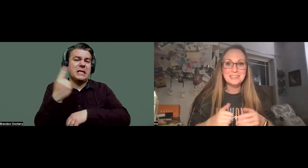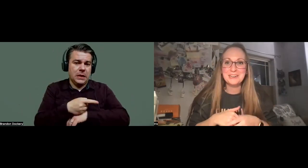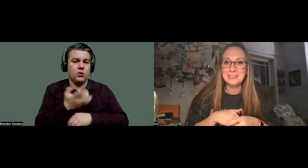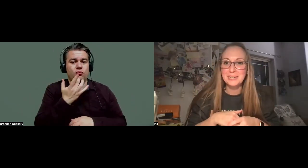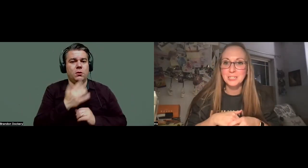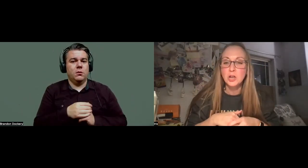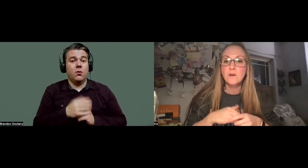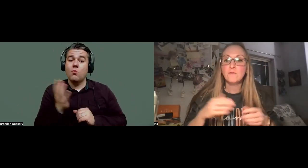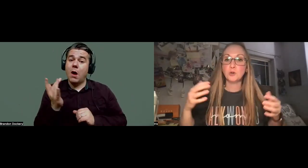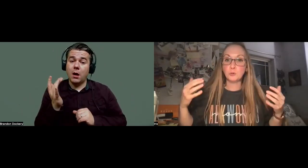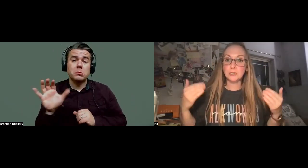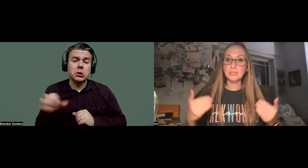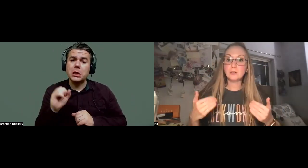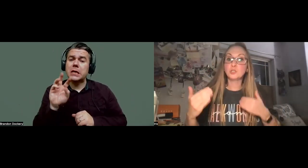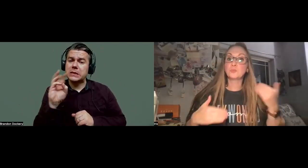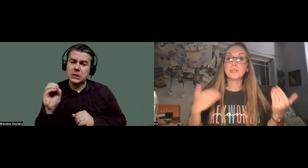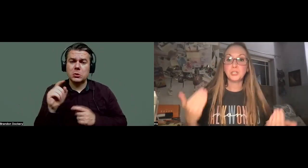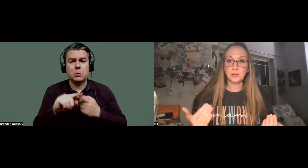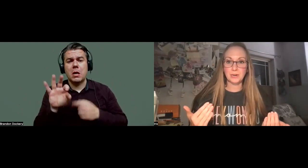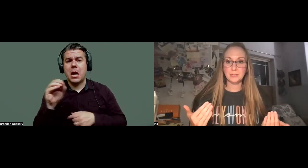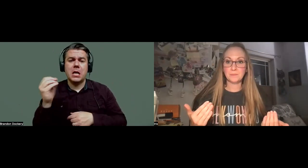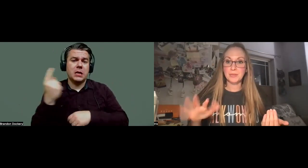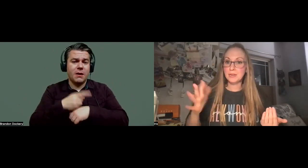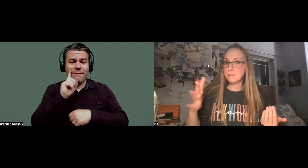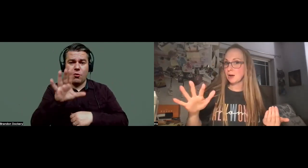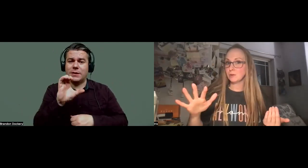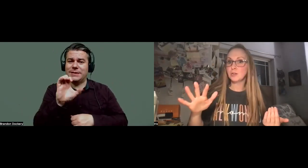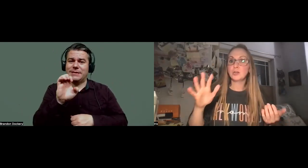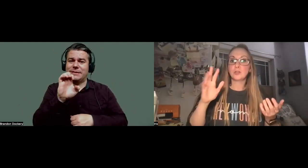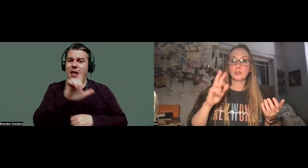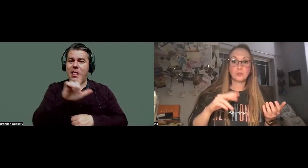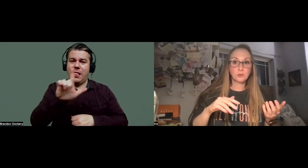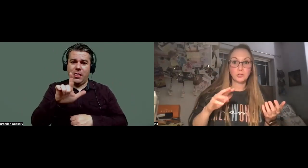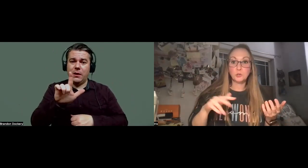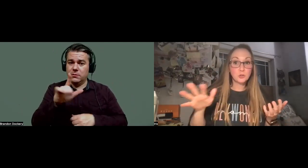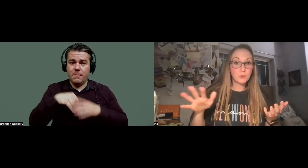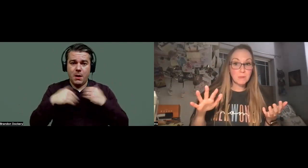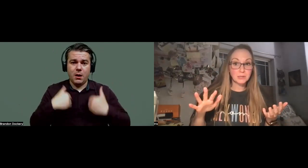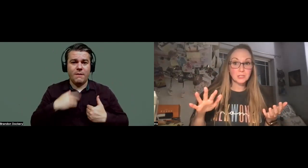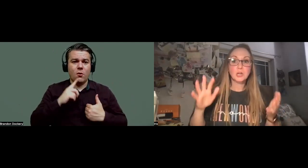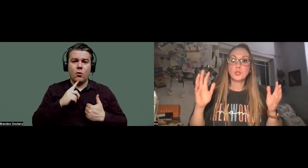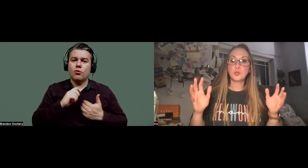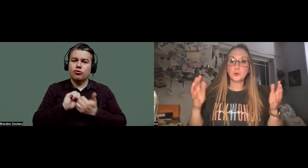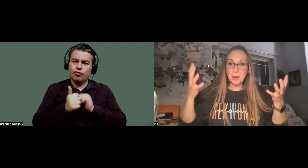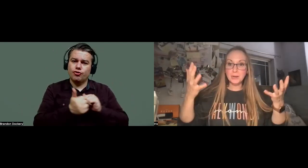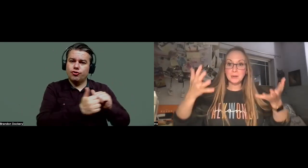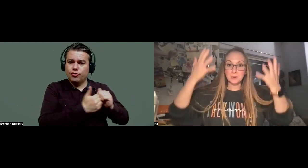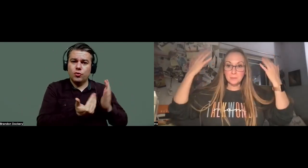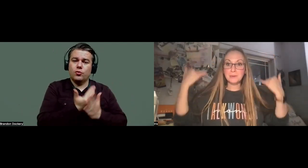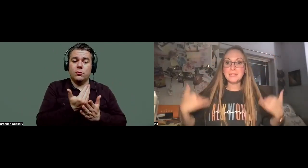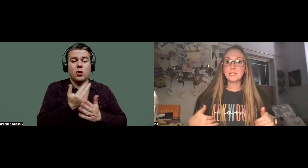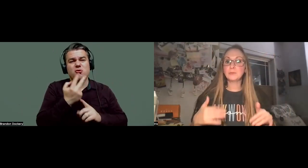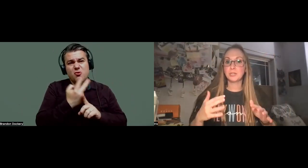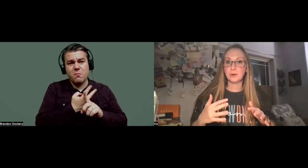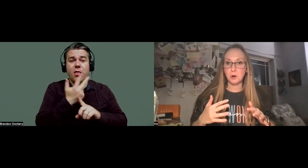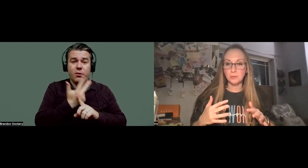60 to 90 days for your cells to regenerate in about two to three months, your body can